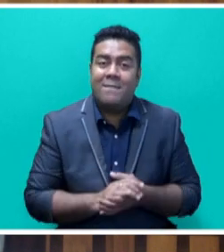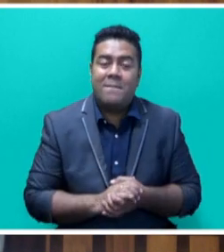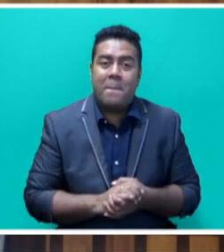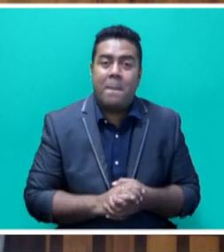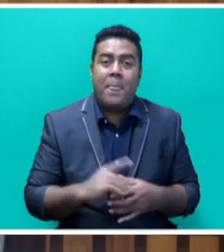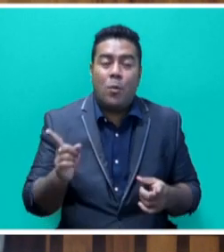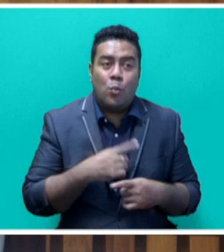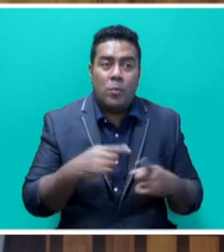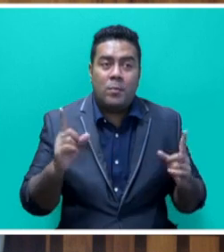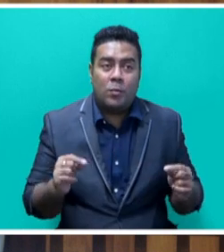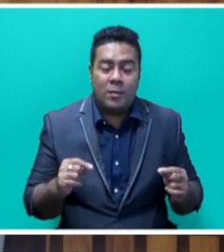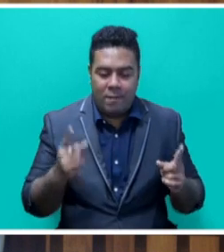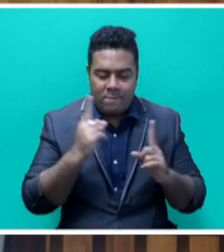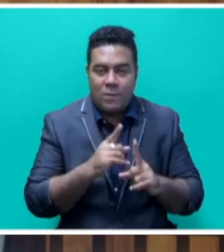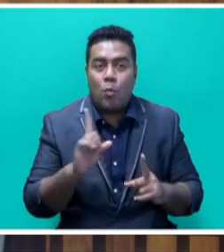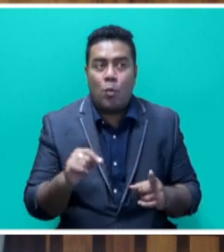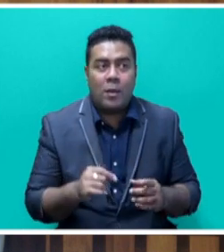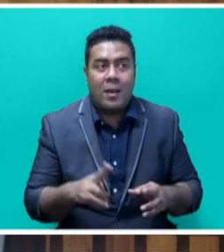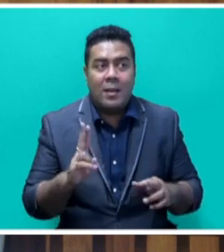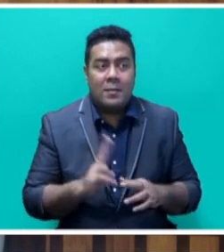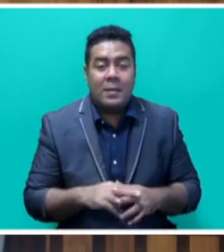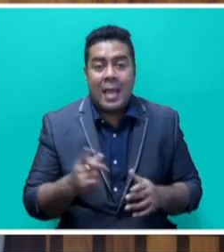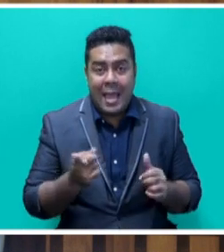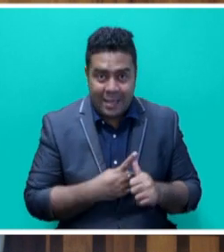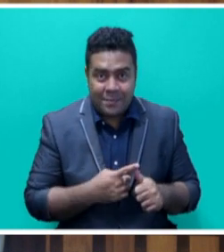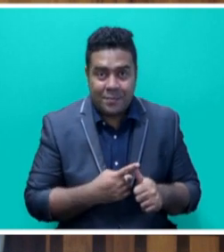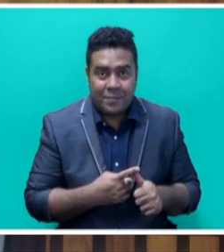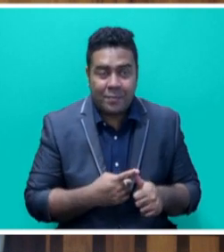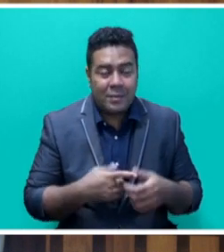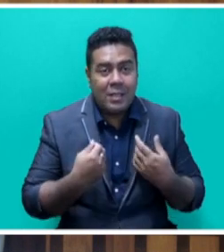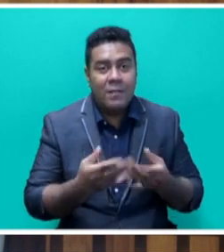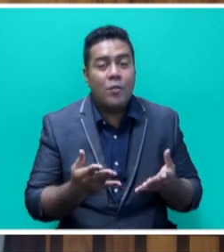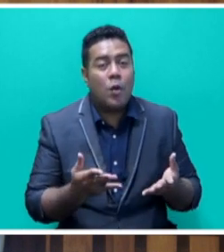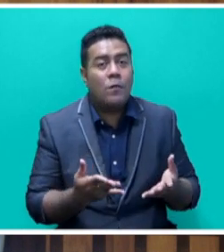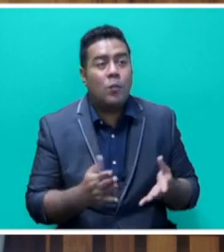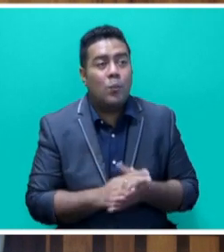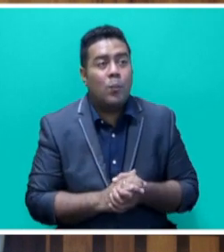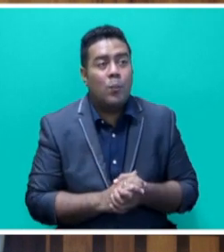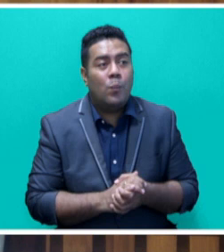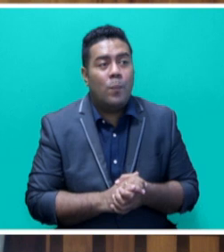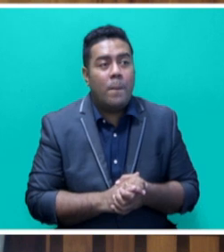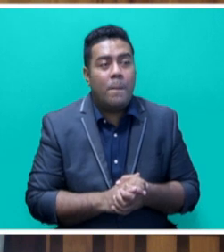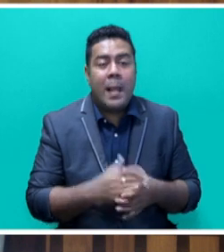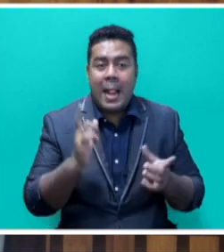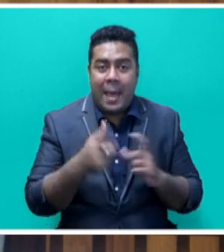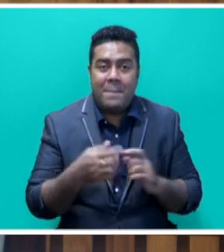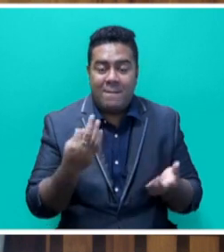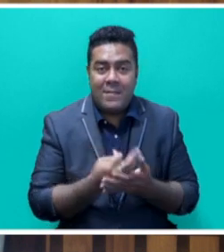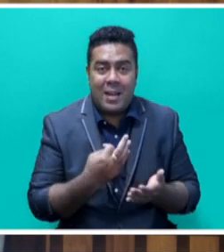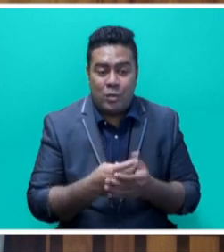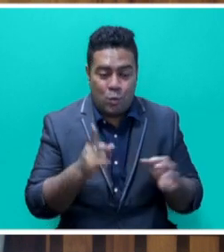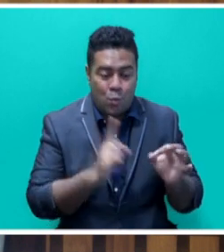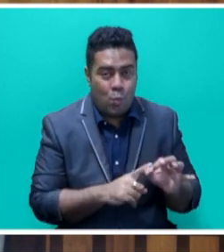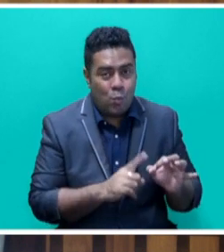we'll be pursuing the following at COP26. A, delivery of the US $100 billion per year climate finance goal, this